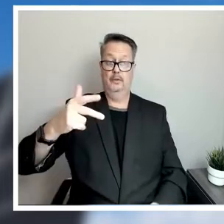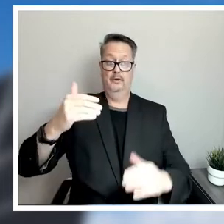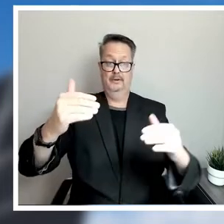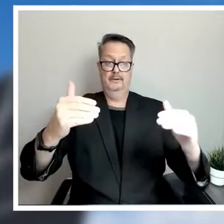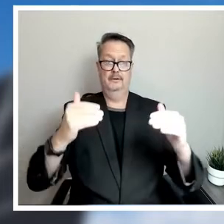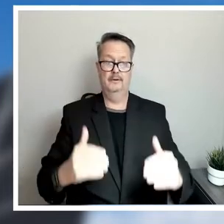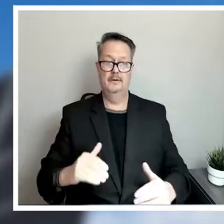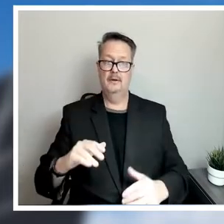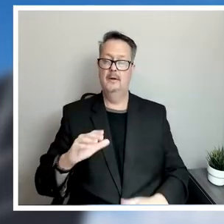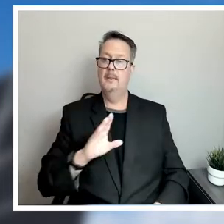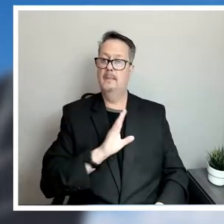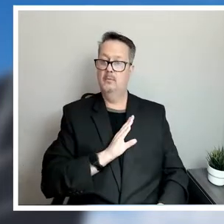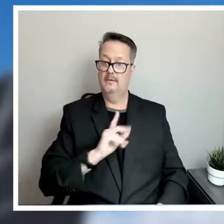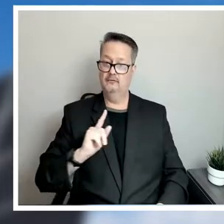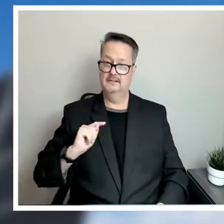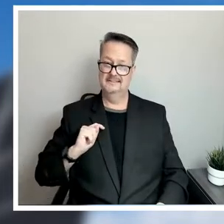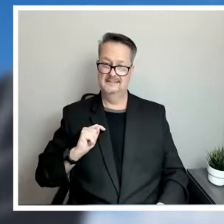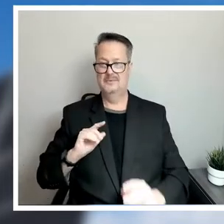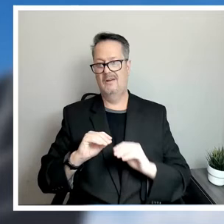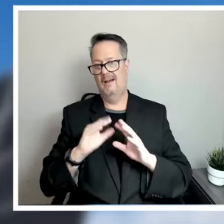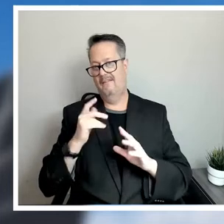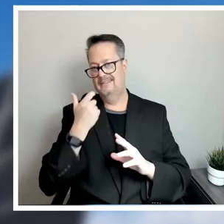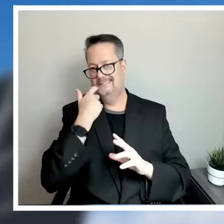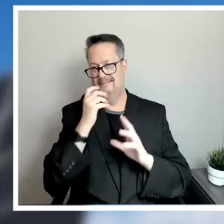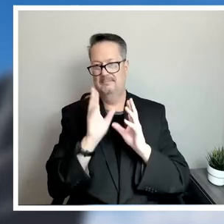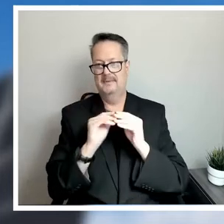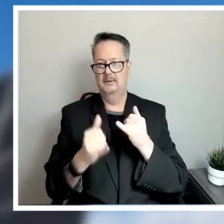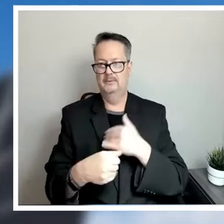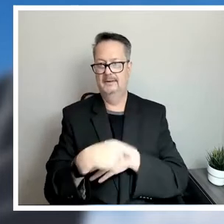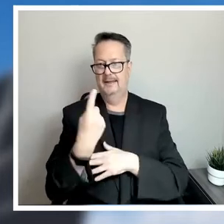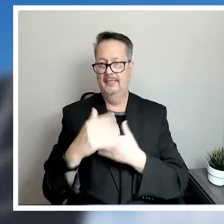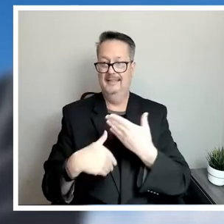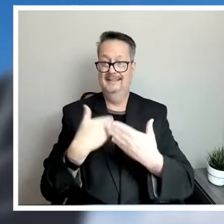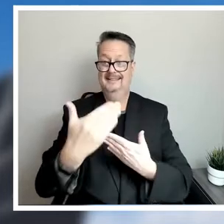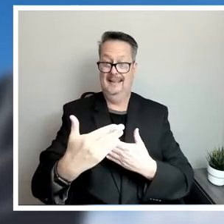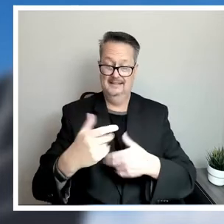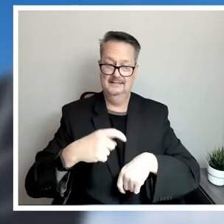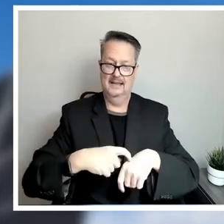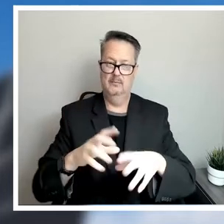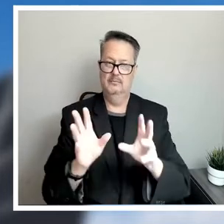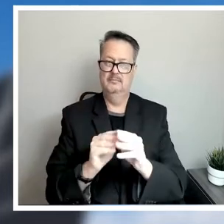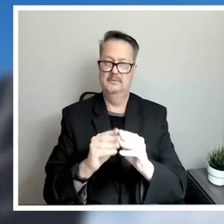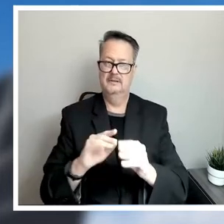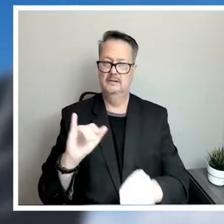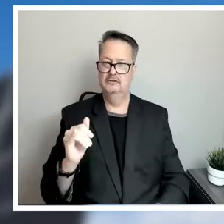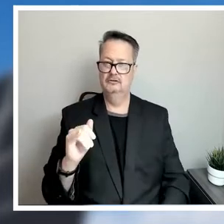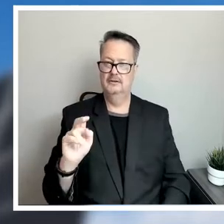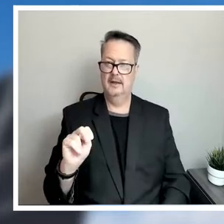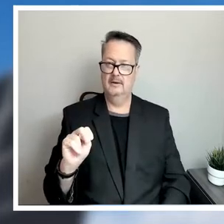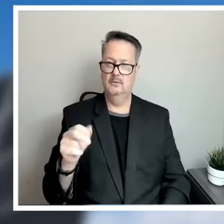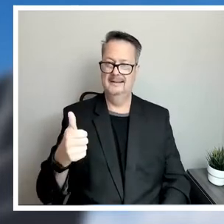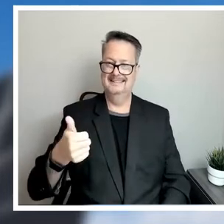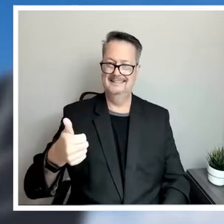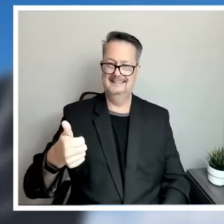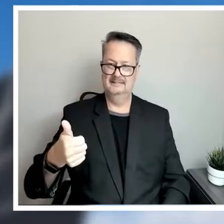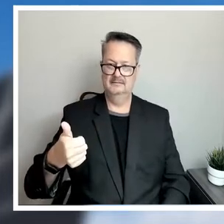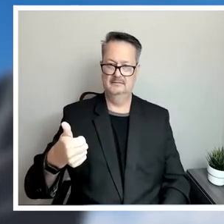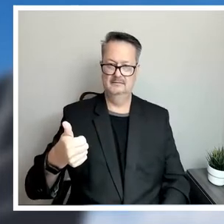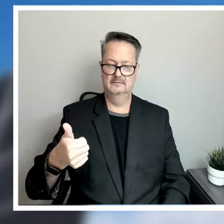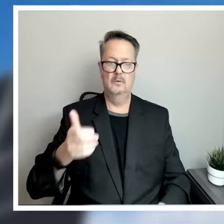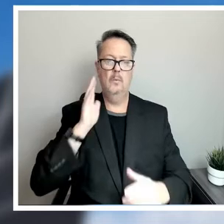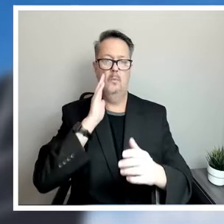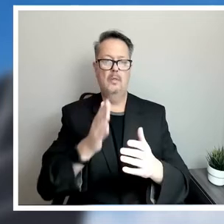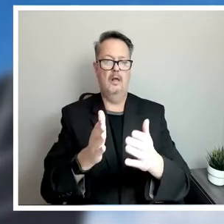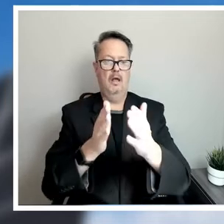board of trustees we just had obviously a meeting today our next touchpoint formally will be on January 10th we'll be asking for